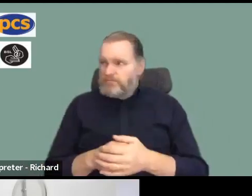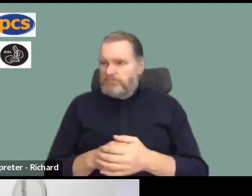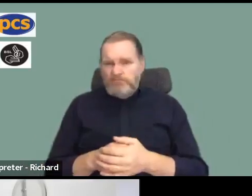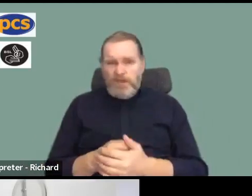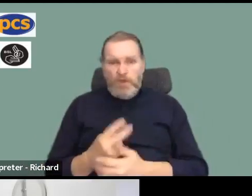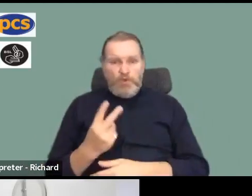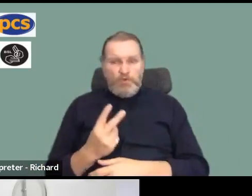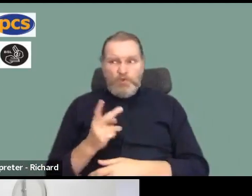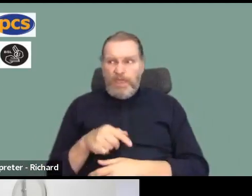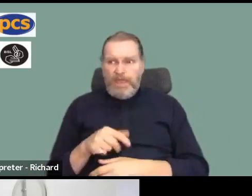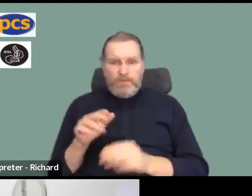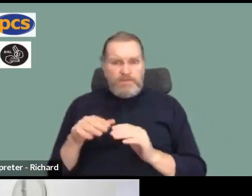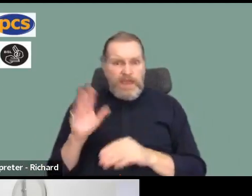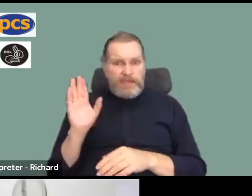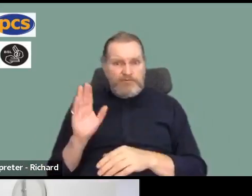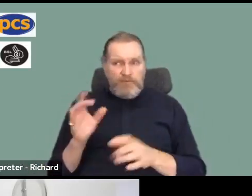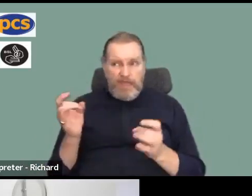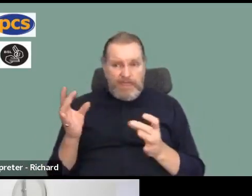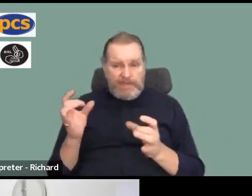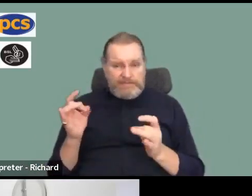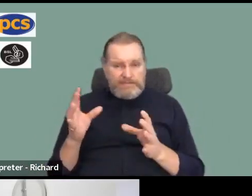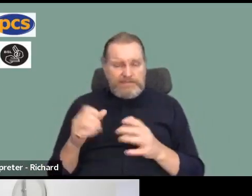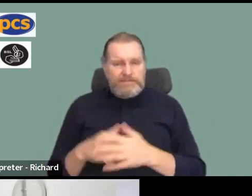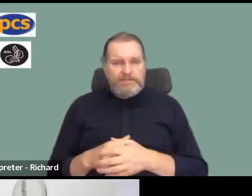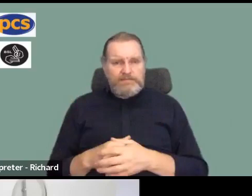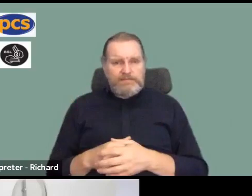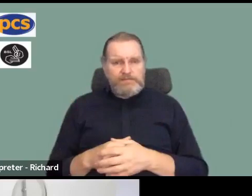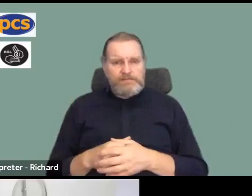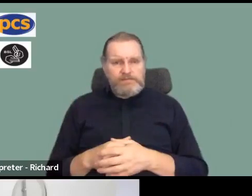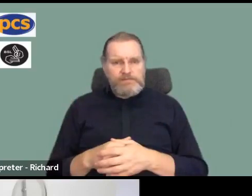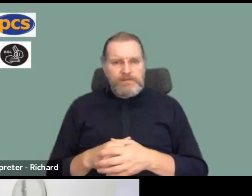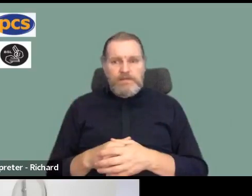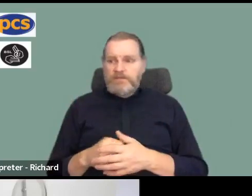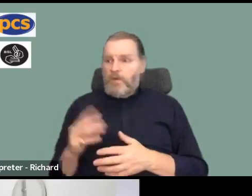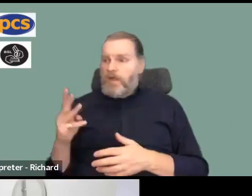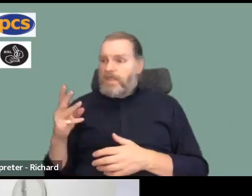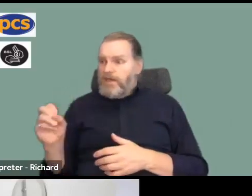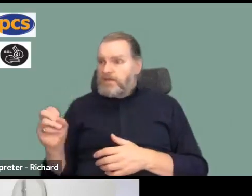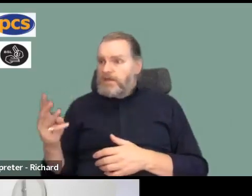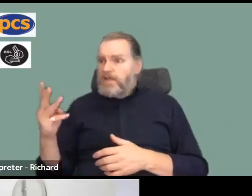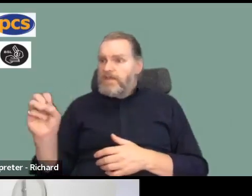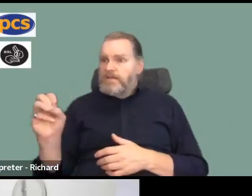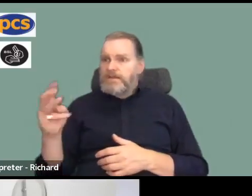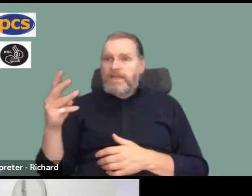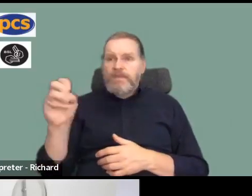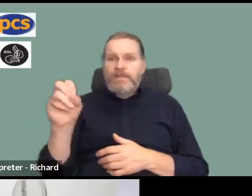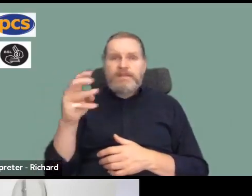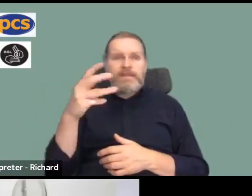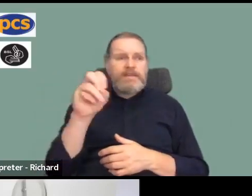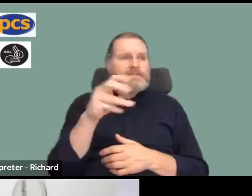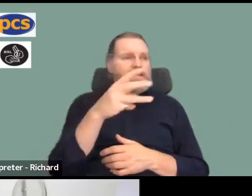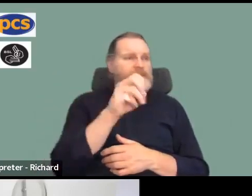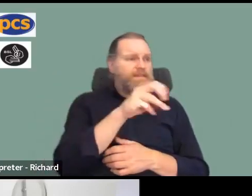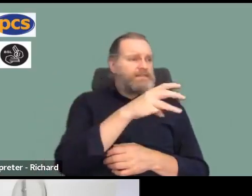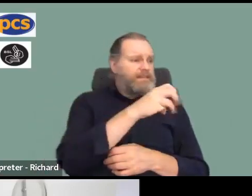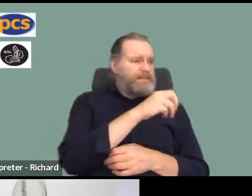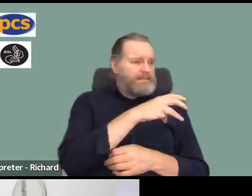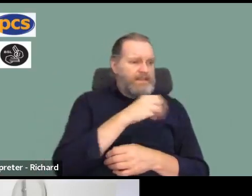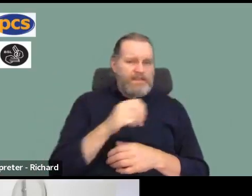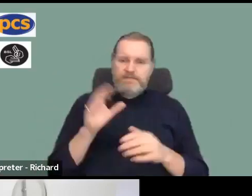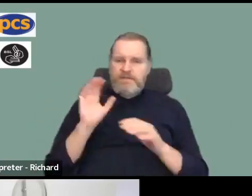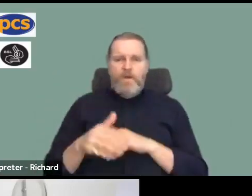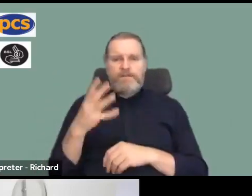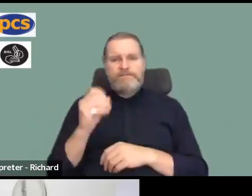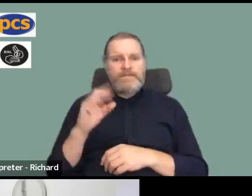It breaks down, I think, in some cases to about 30 extra votes per branch. So, these numbers are small and targeting